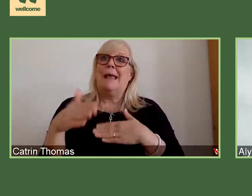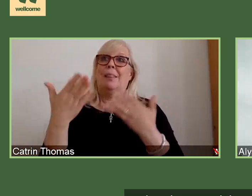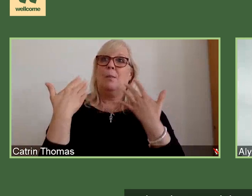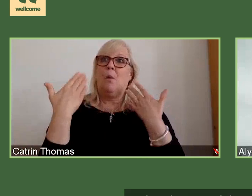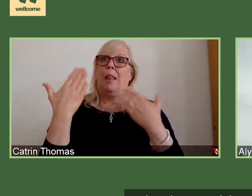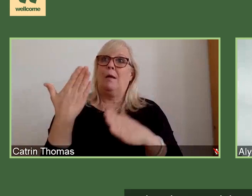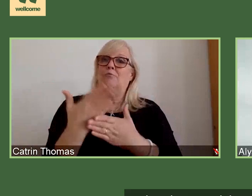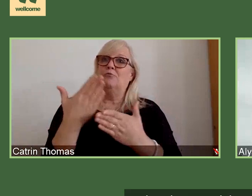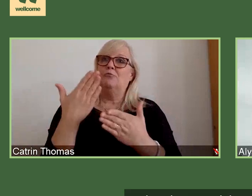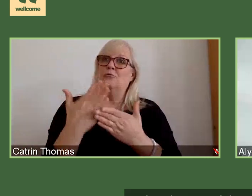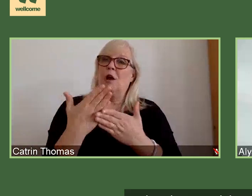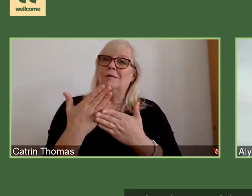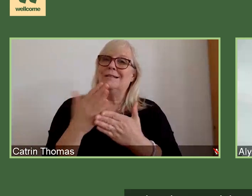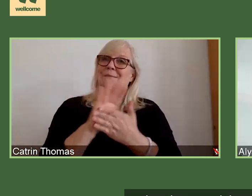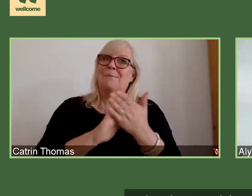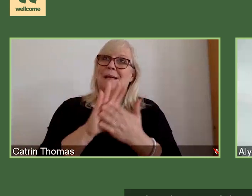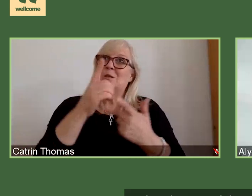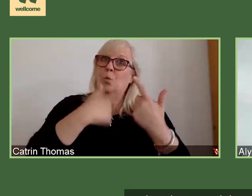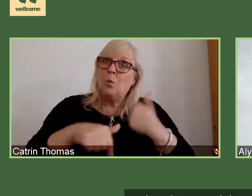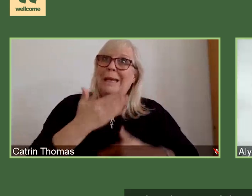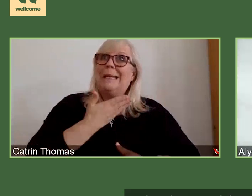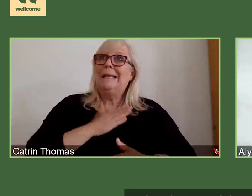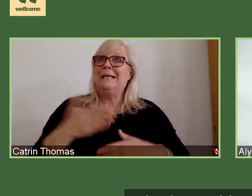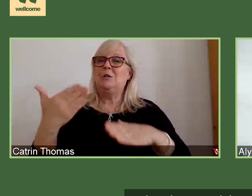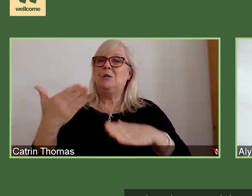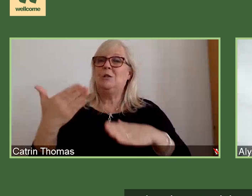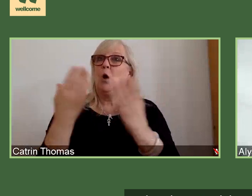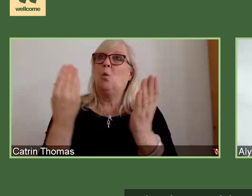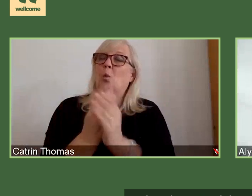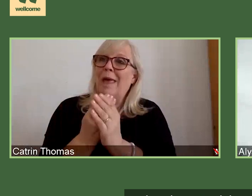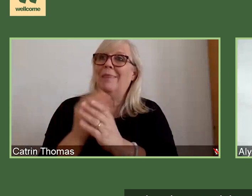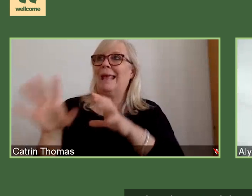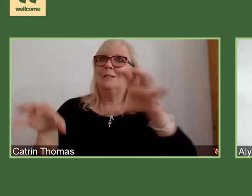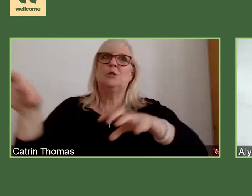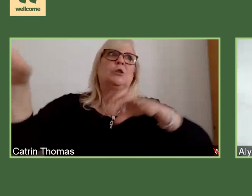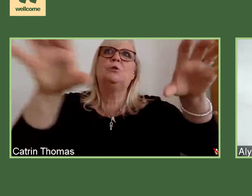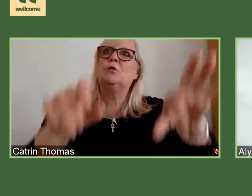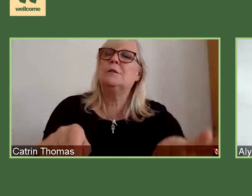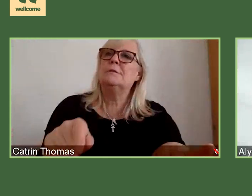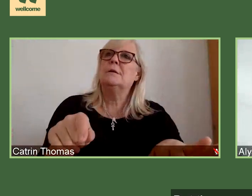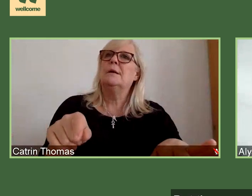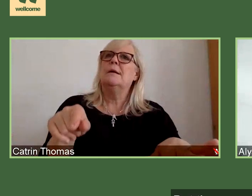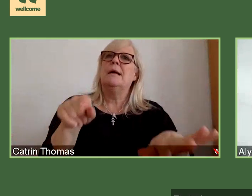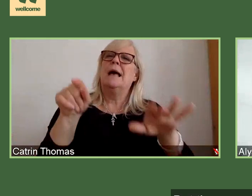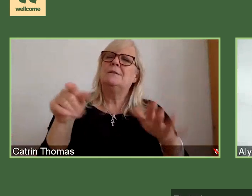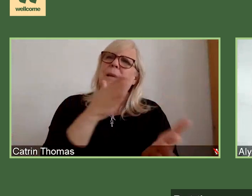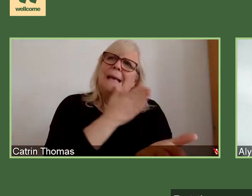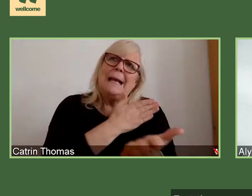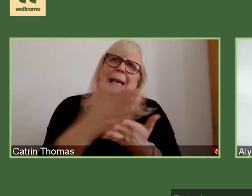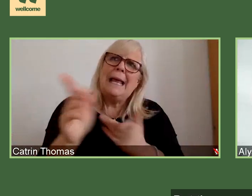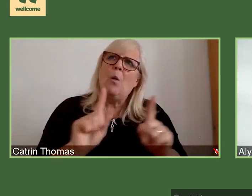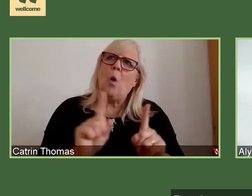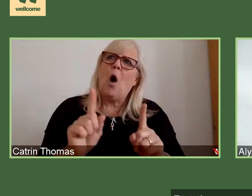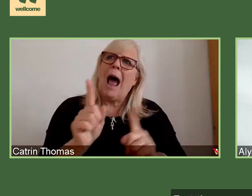and make our wishes, expectations sometimes known there. But there are a few things